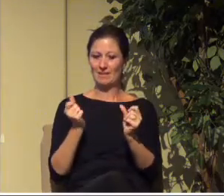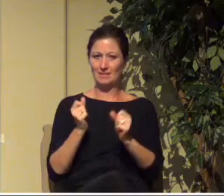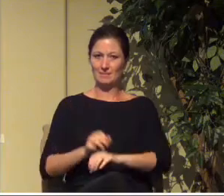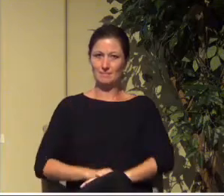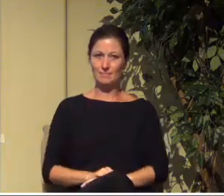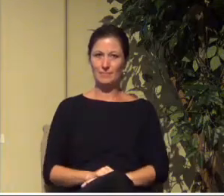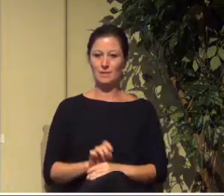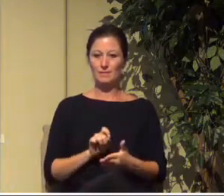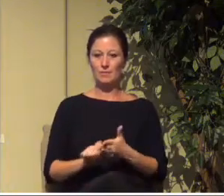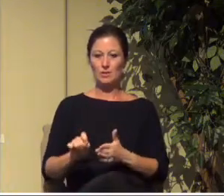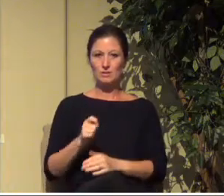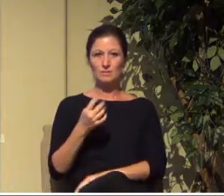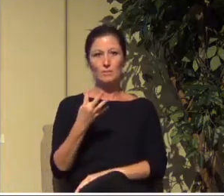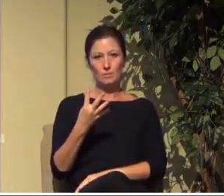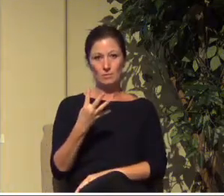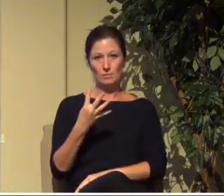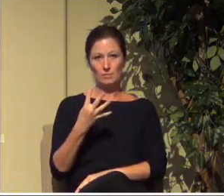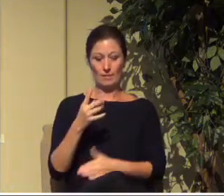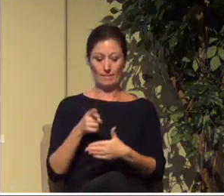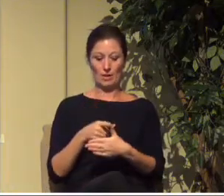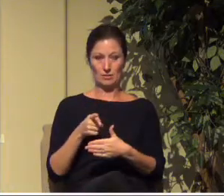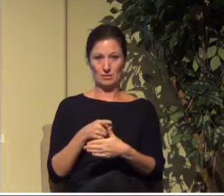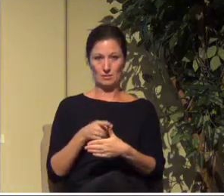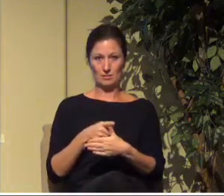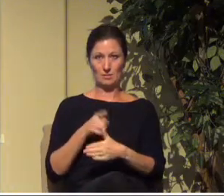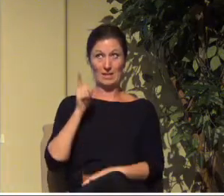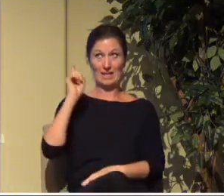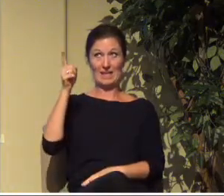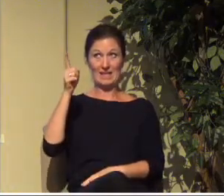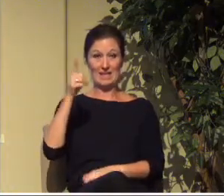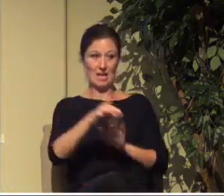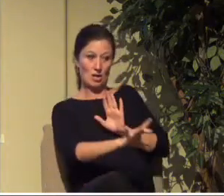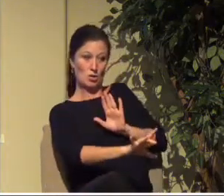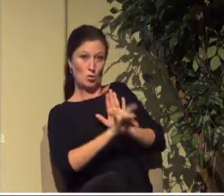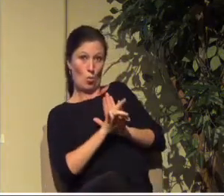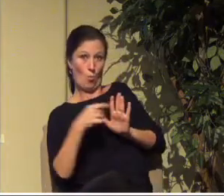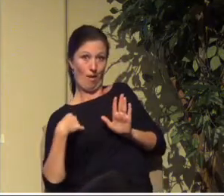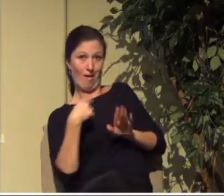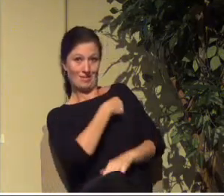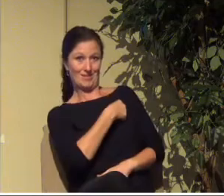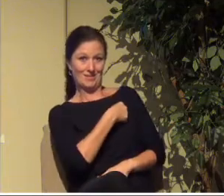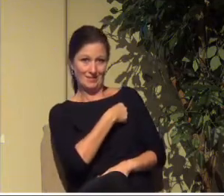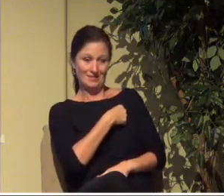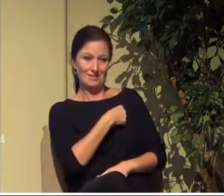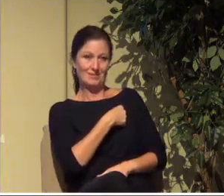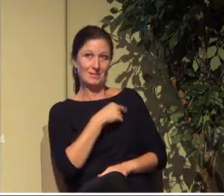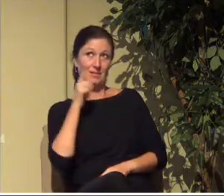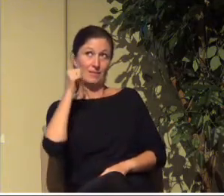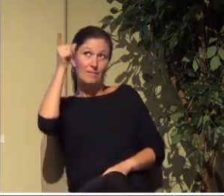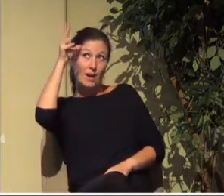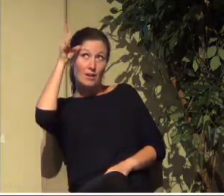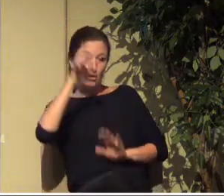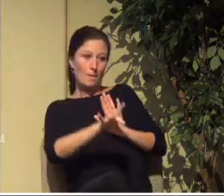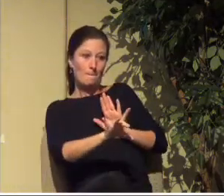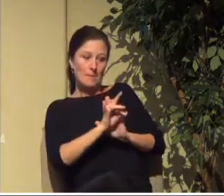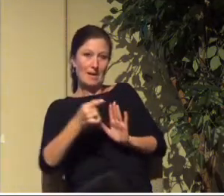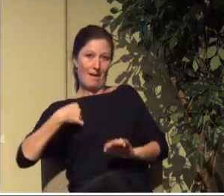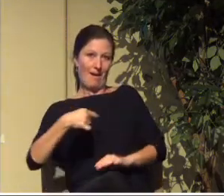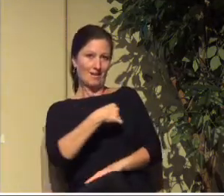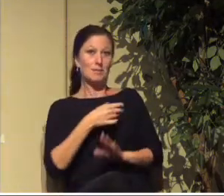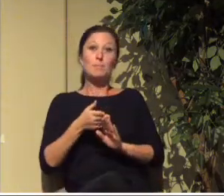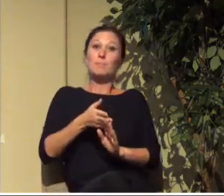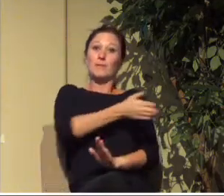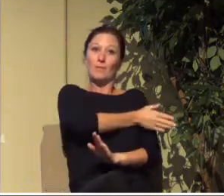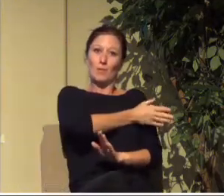Verse 4. First one is this. He chose us in him, in Christ. The Father chose us in Christ before